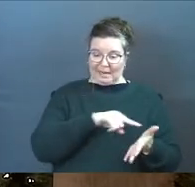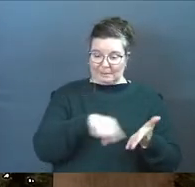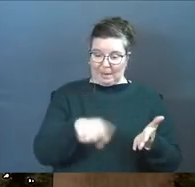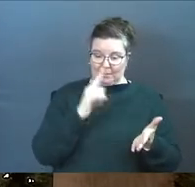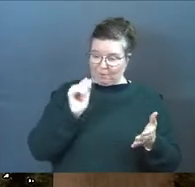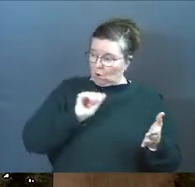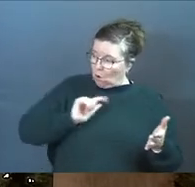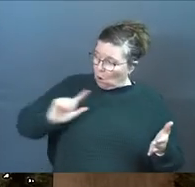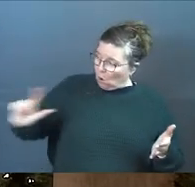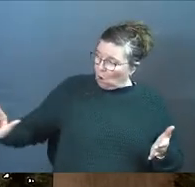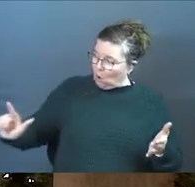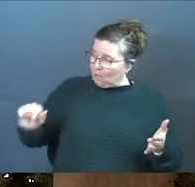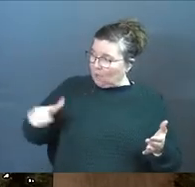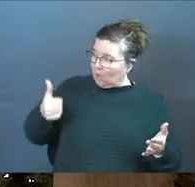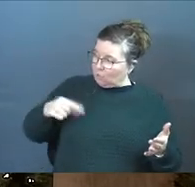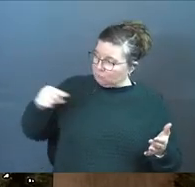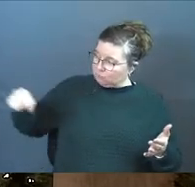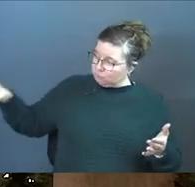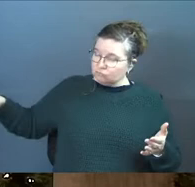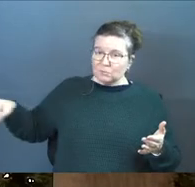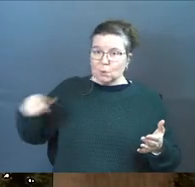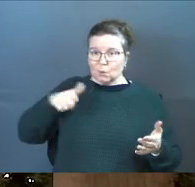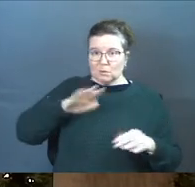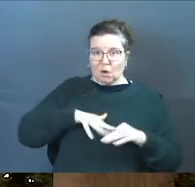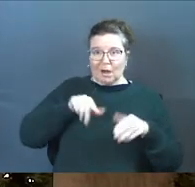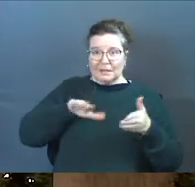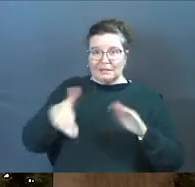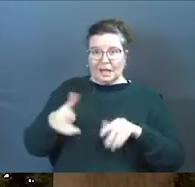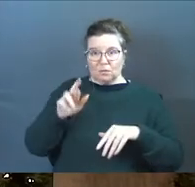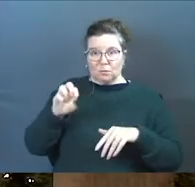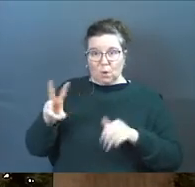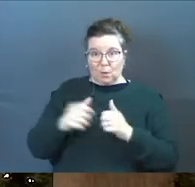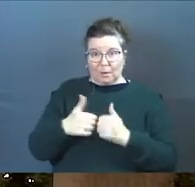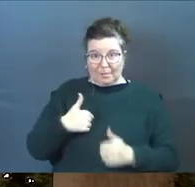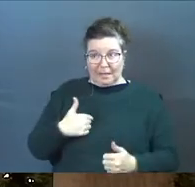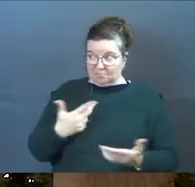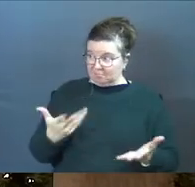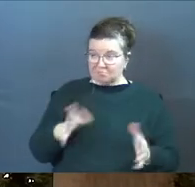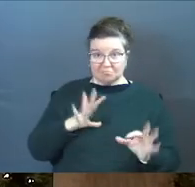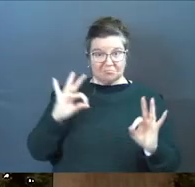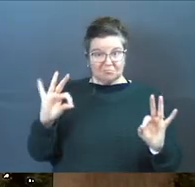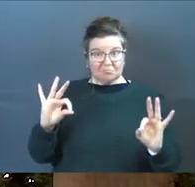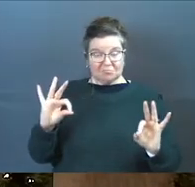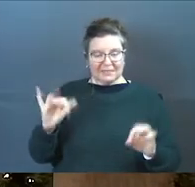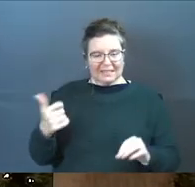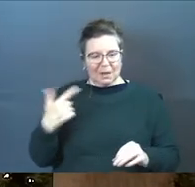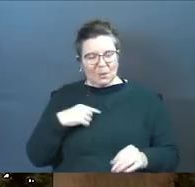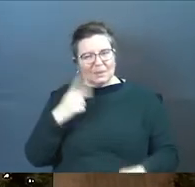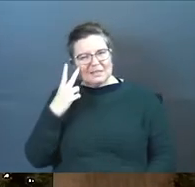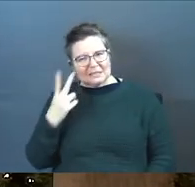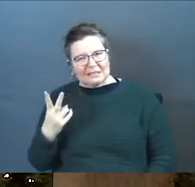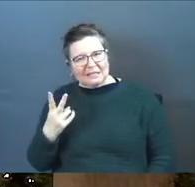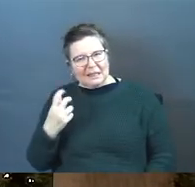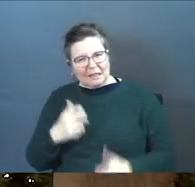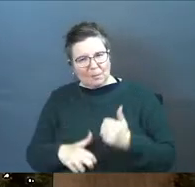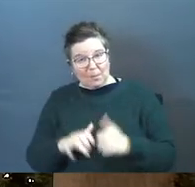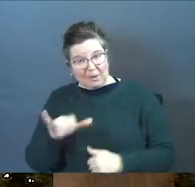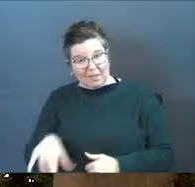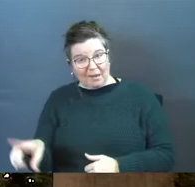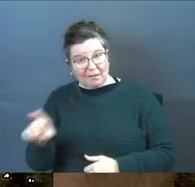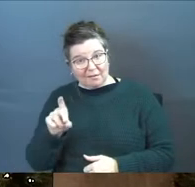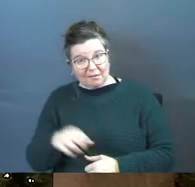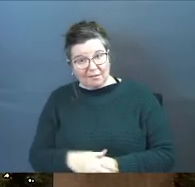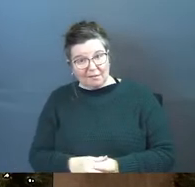payment for all the things that everybody else in the cell block has done. How about that? Does anyone see the logic problem here?